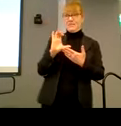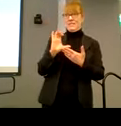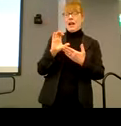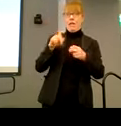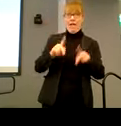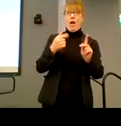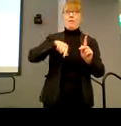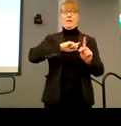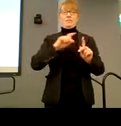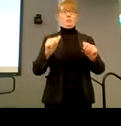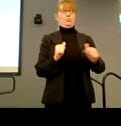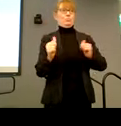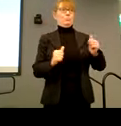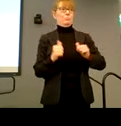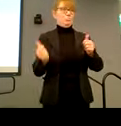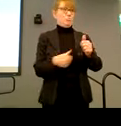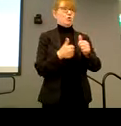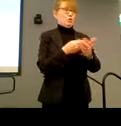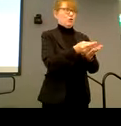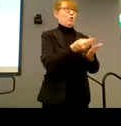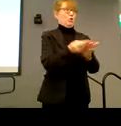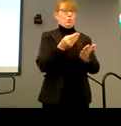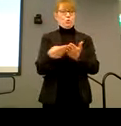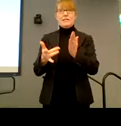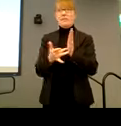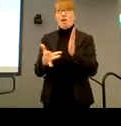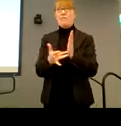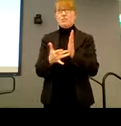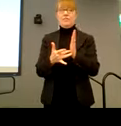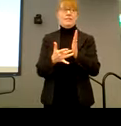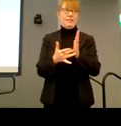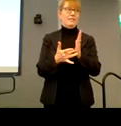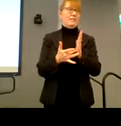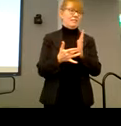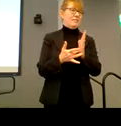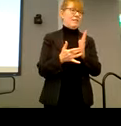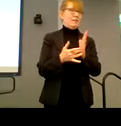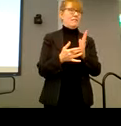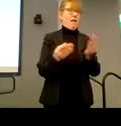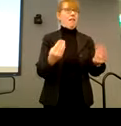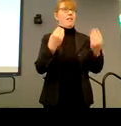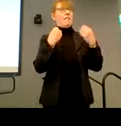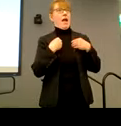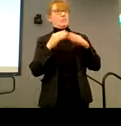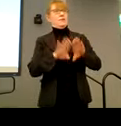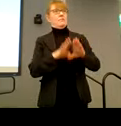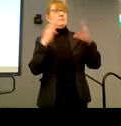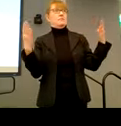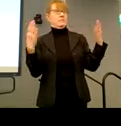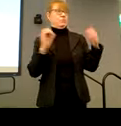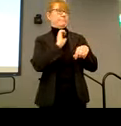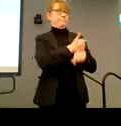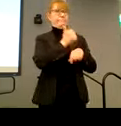pursue, uh, certain technologies that Jeff alluded to that, uh, would allow us to establish a few conference